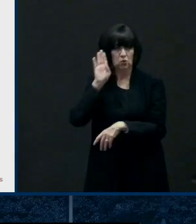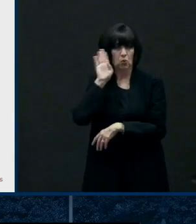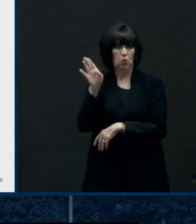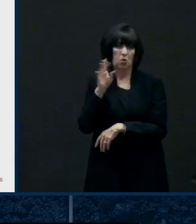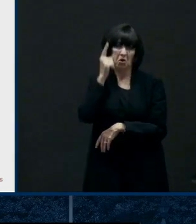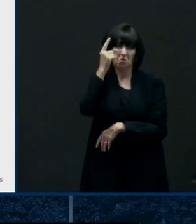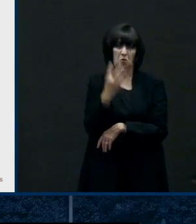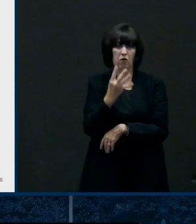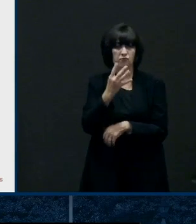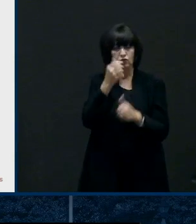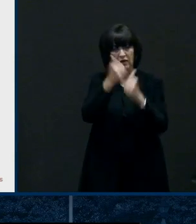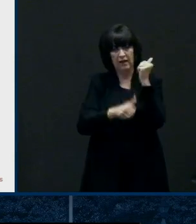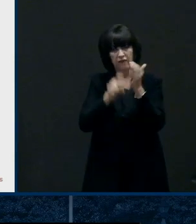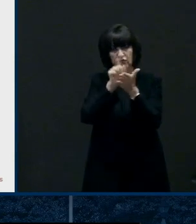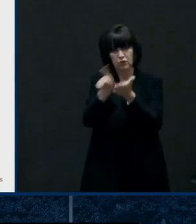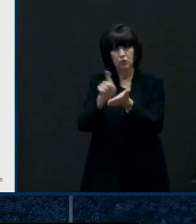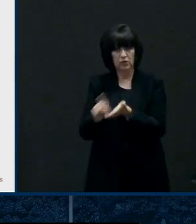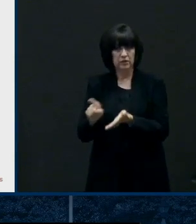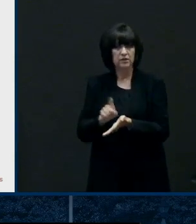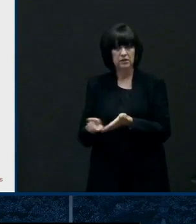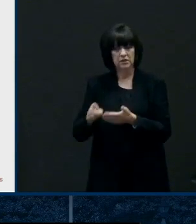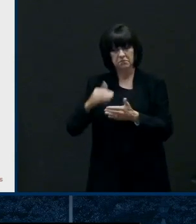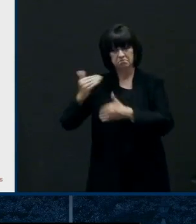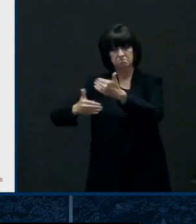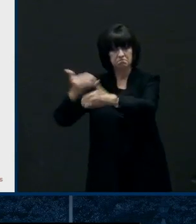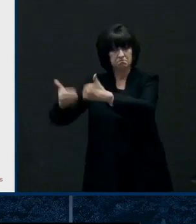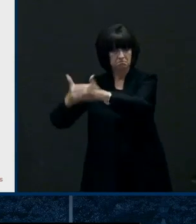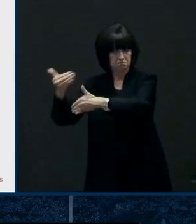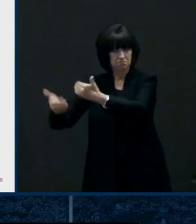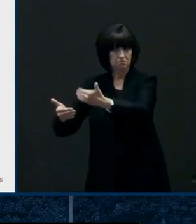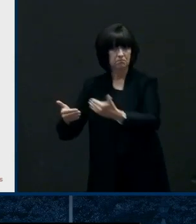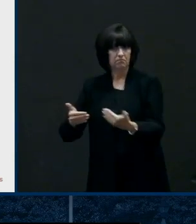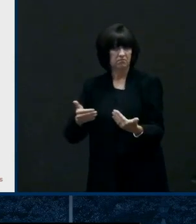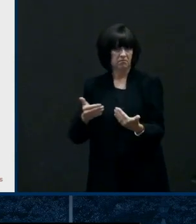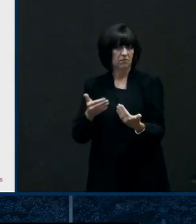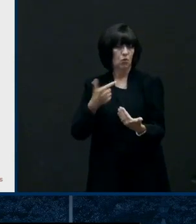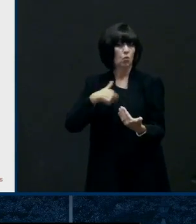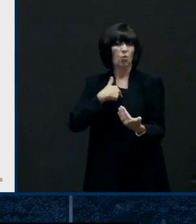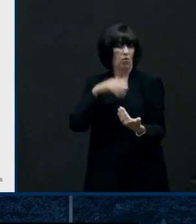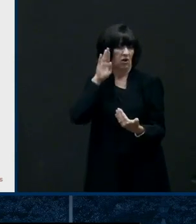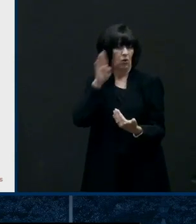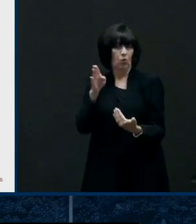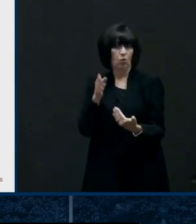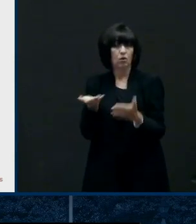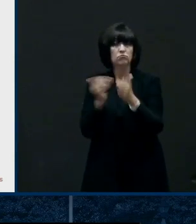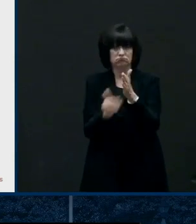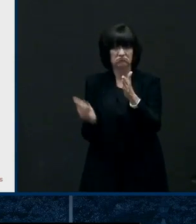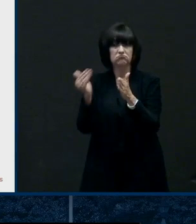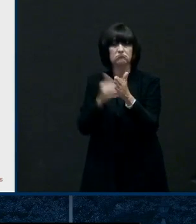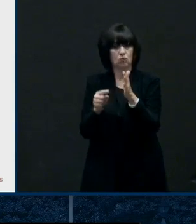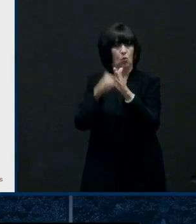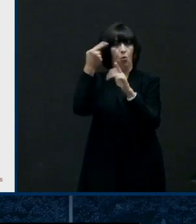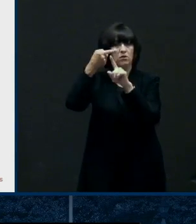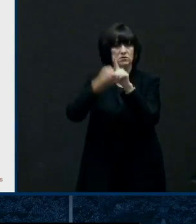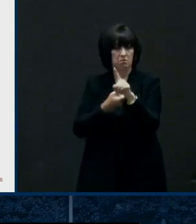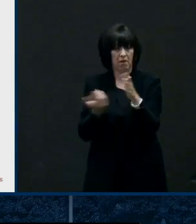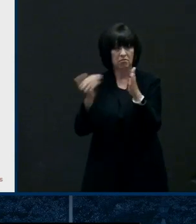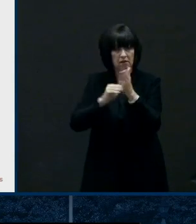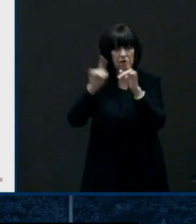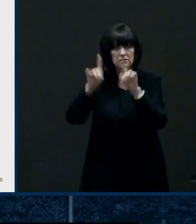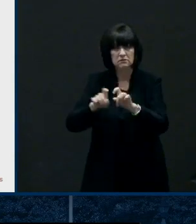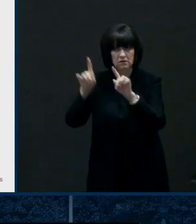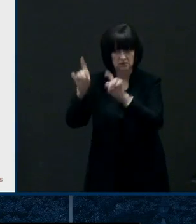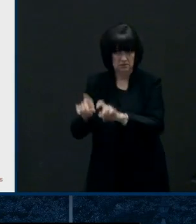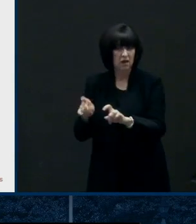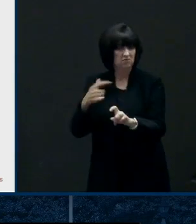ongoing so uh you know it's good for surveillance and make sure they're done once a month as well so we have again expanded the type of